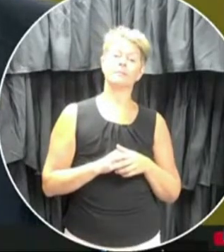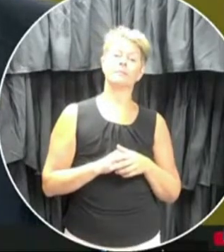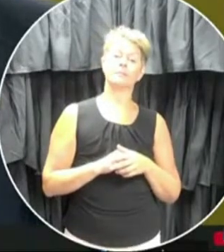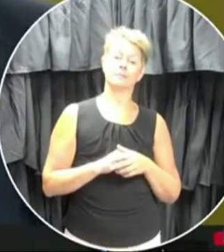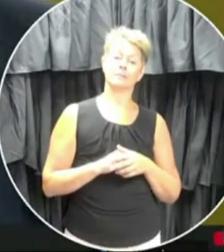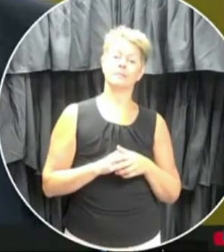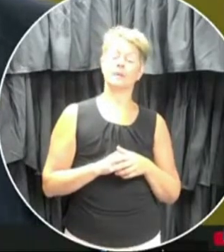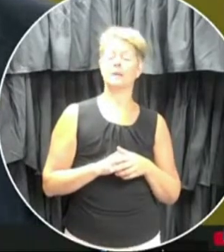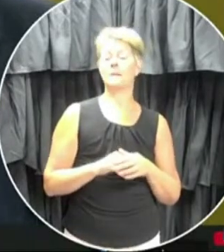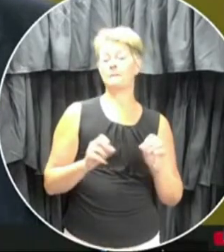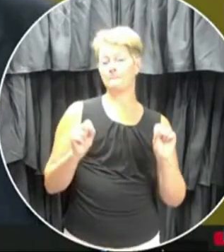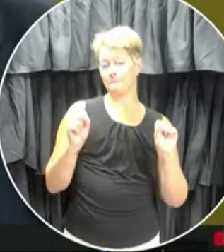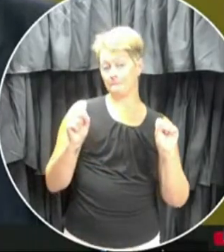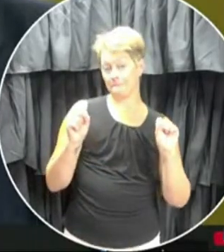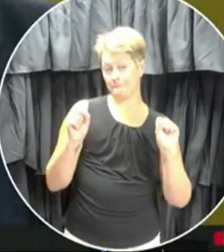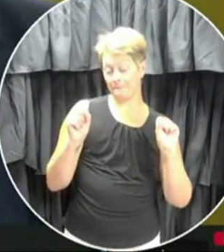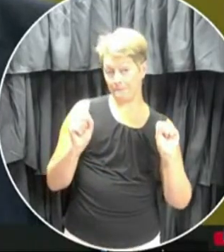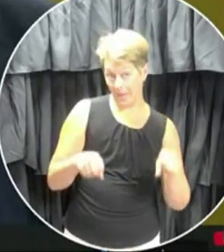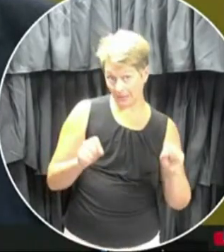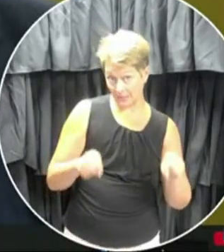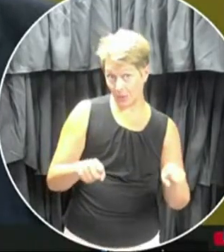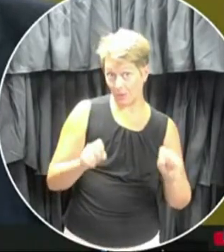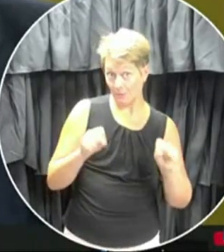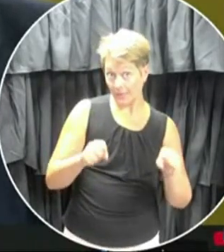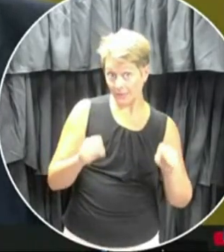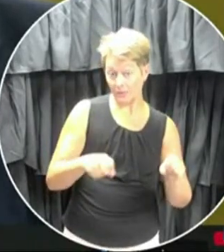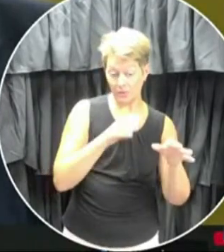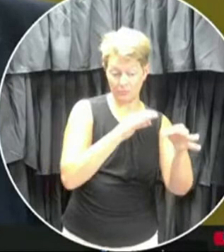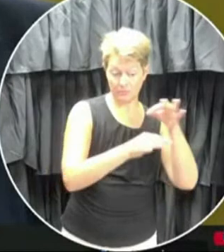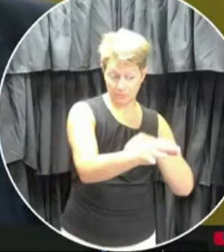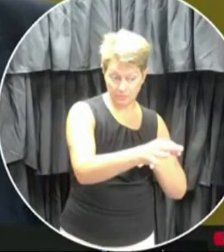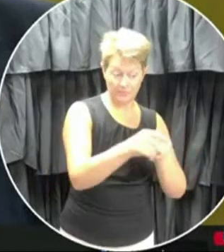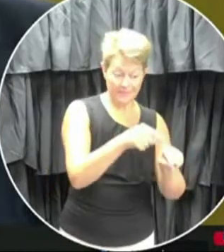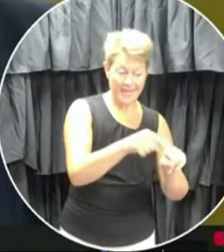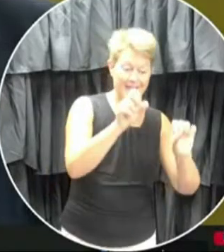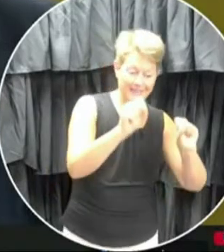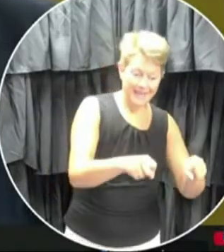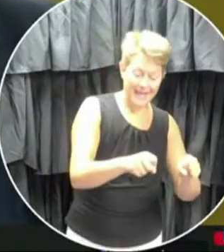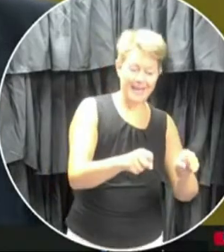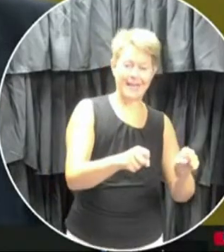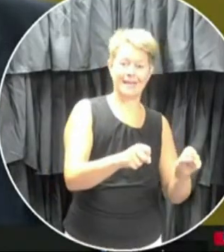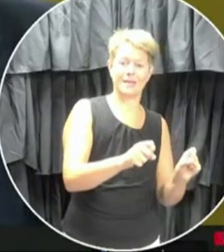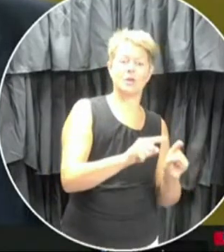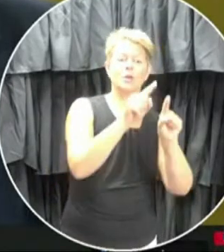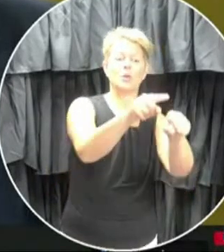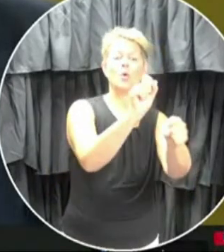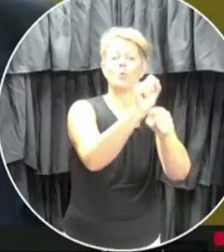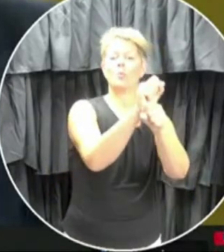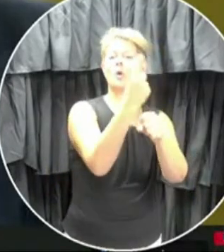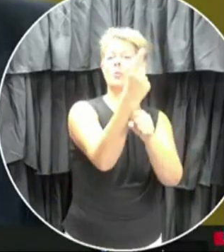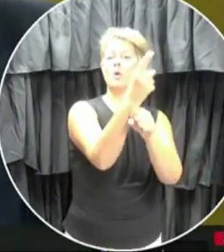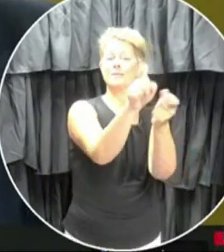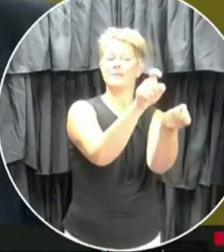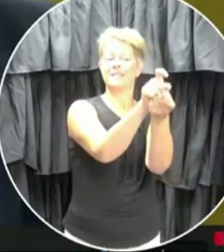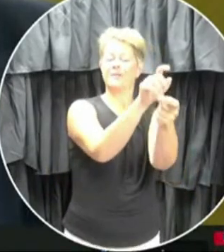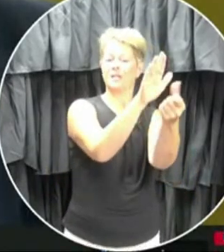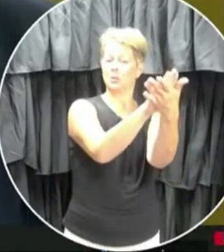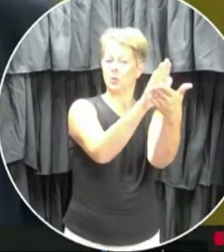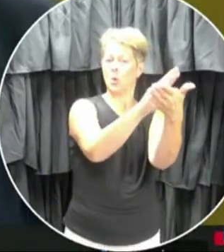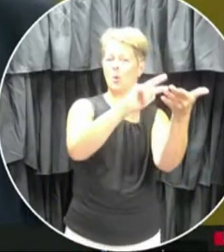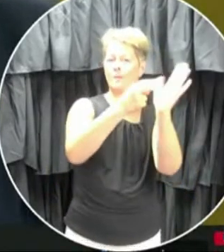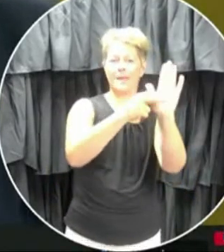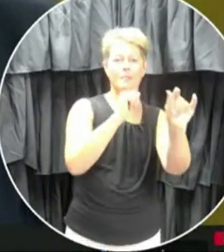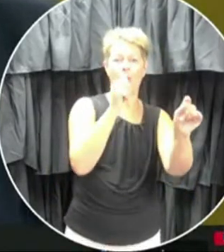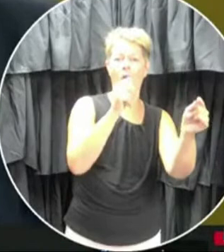of substitutes, actually assign them and group them with particular schools, uh, to, to minimize the interaction.